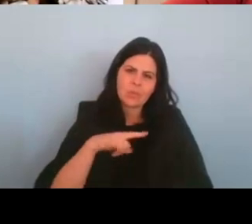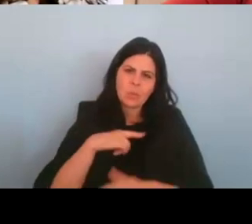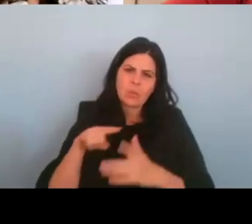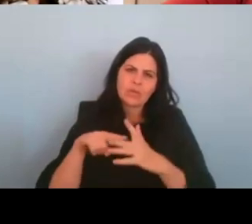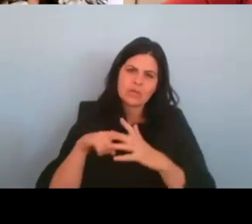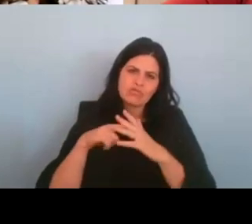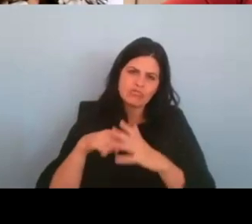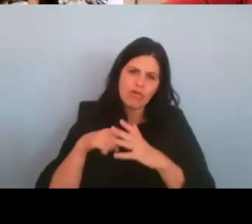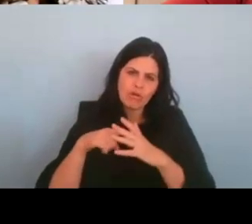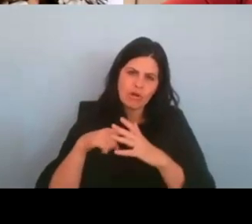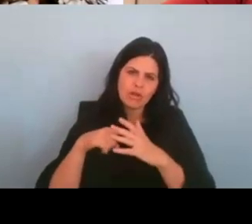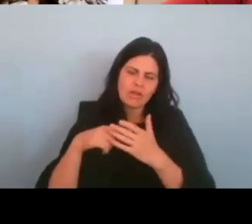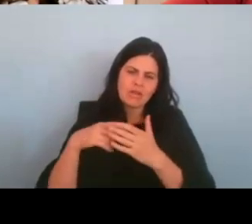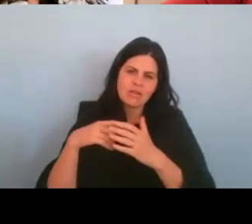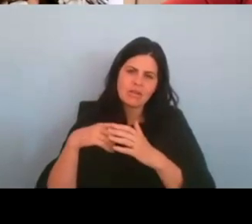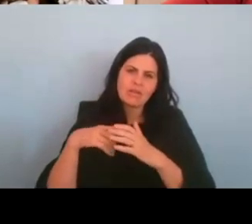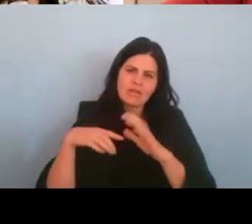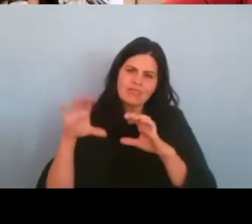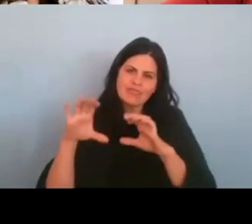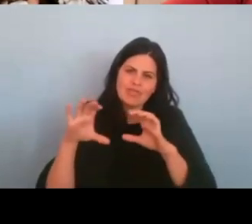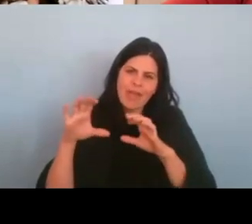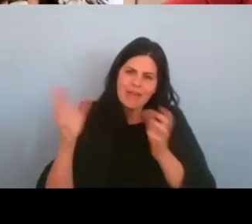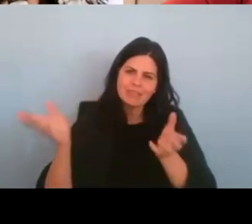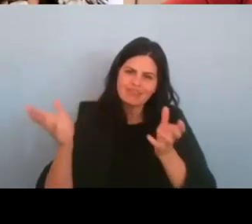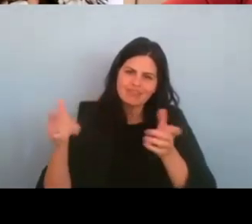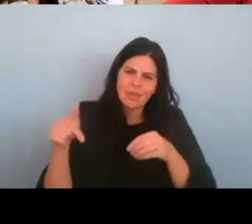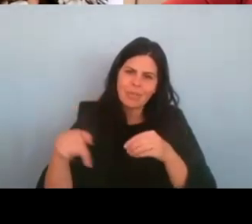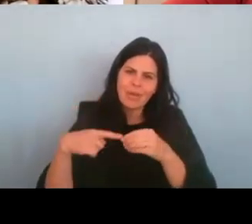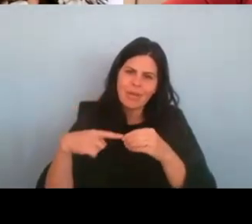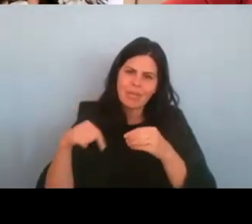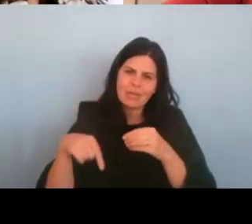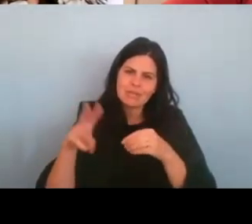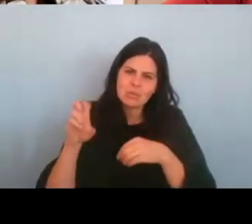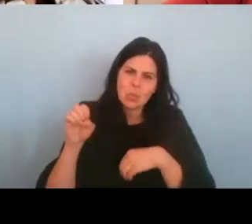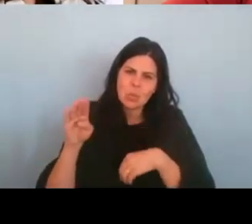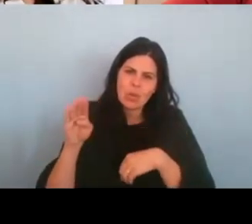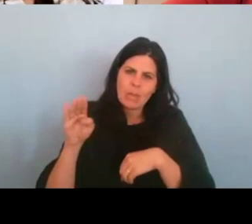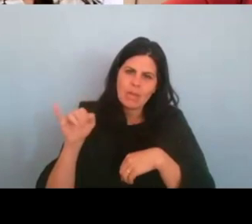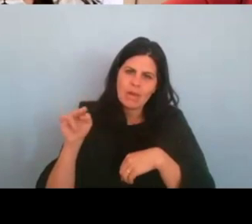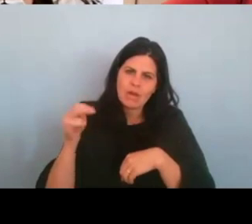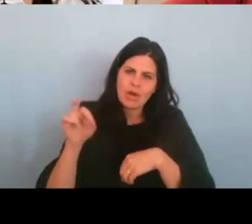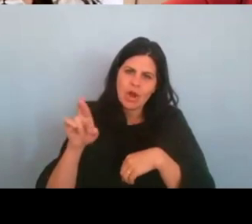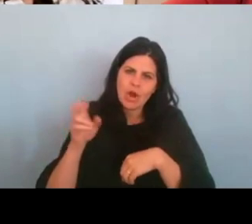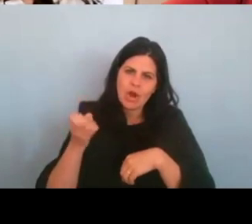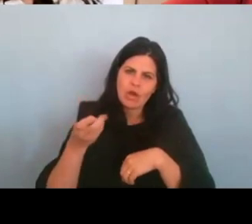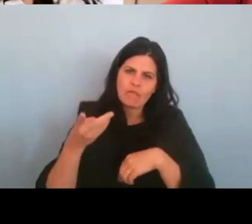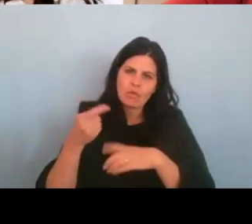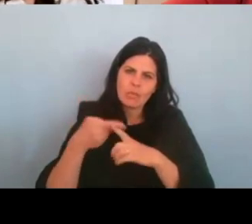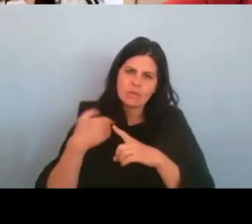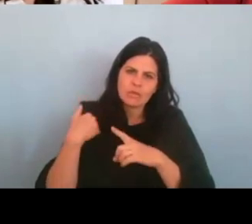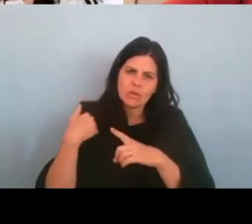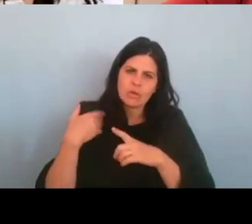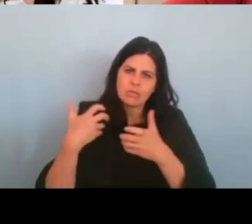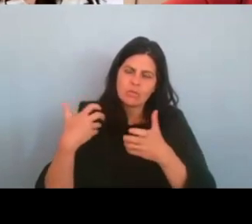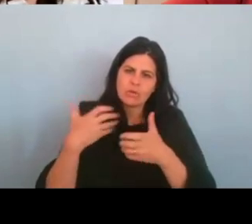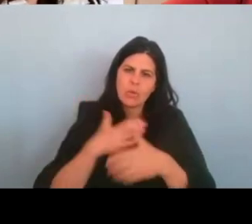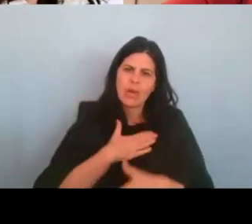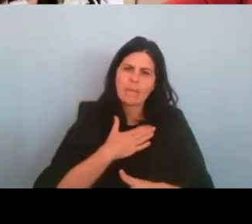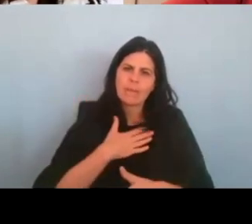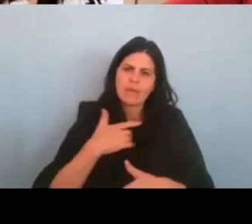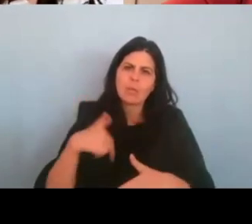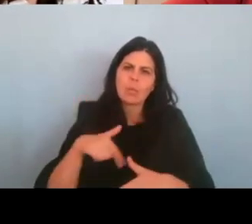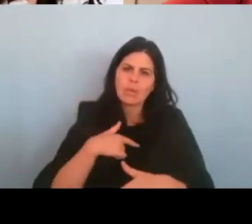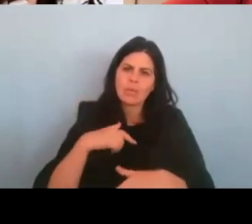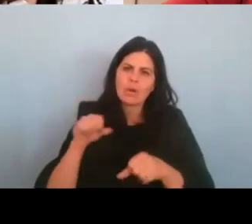about this webinar a few months ago and I'm just so happy that we were able to collaborate,